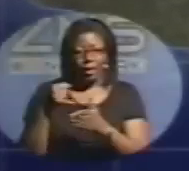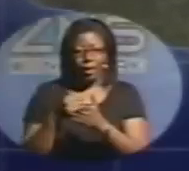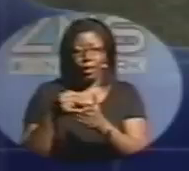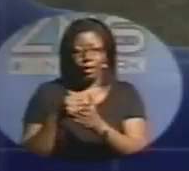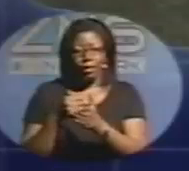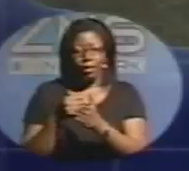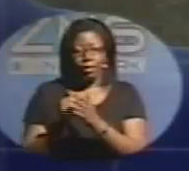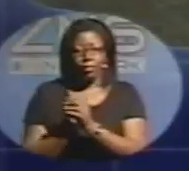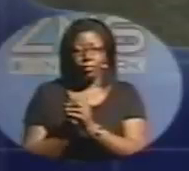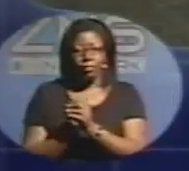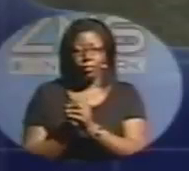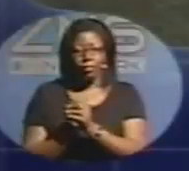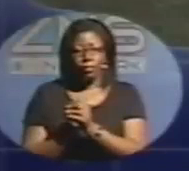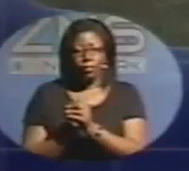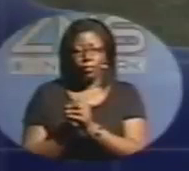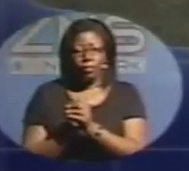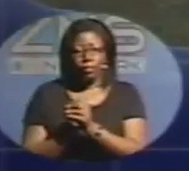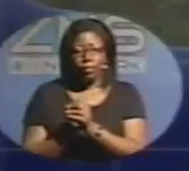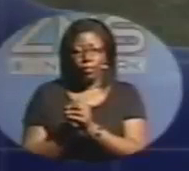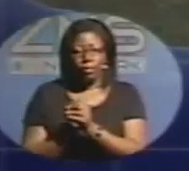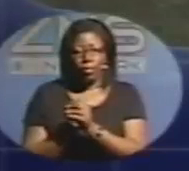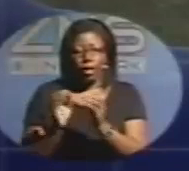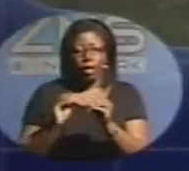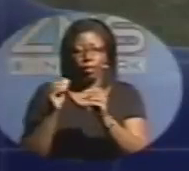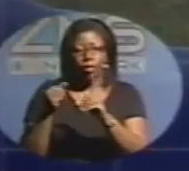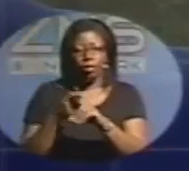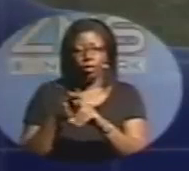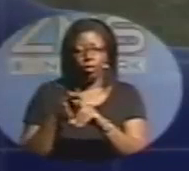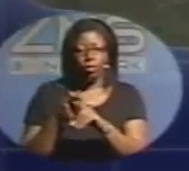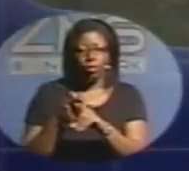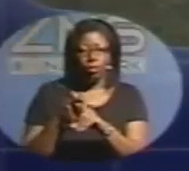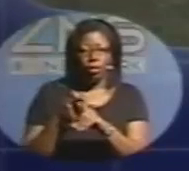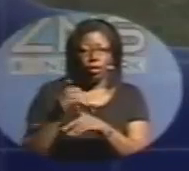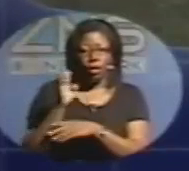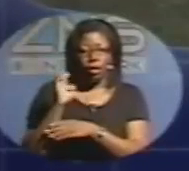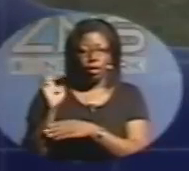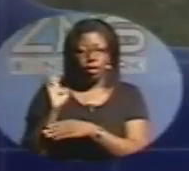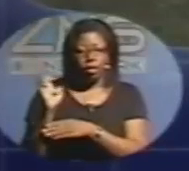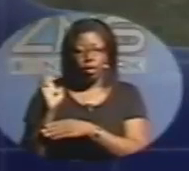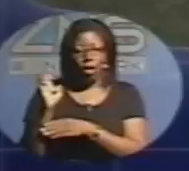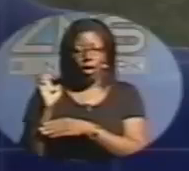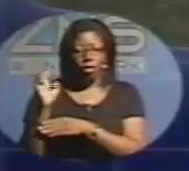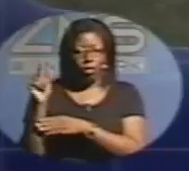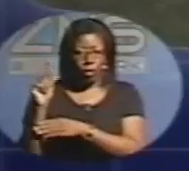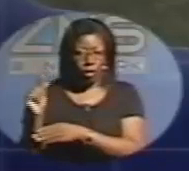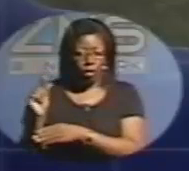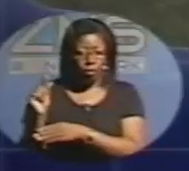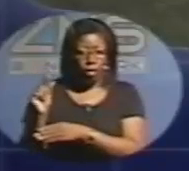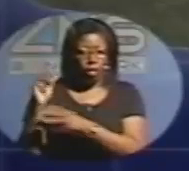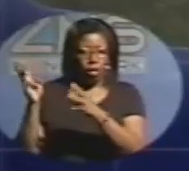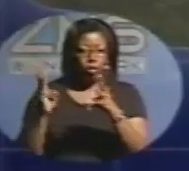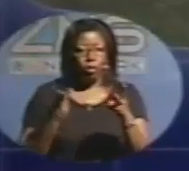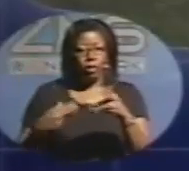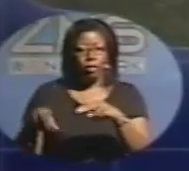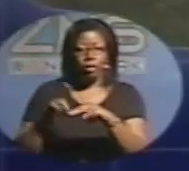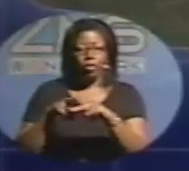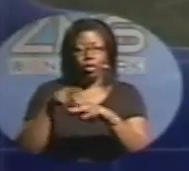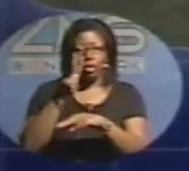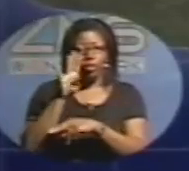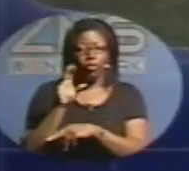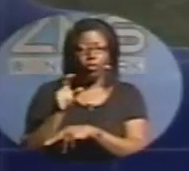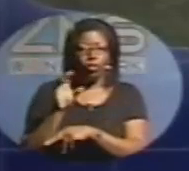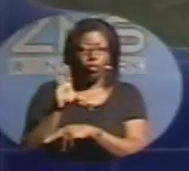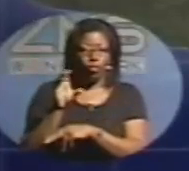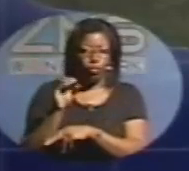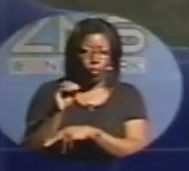.9 west, and those coordinates puts it 500 miles east of Guadalupe. Maximum sustained winds have bumped up to 40 miles per